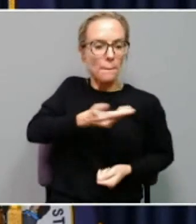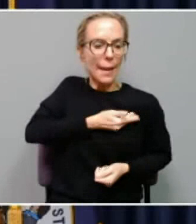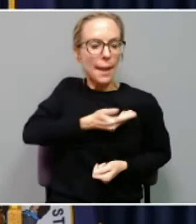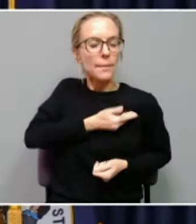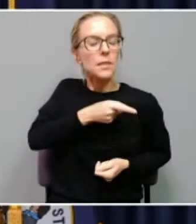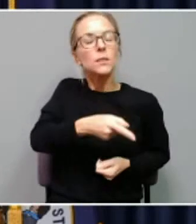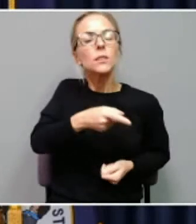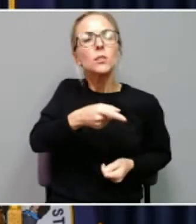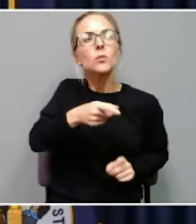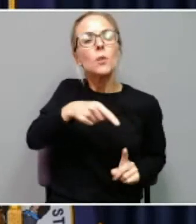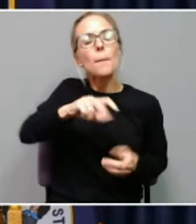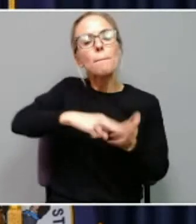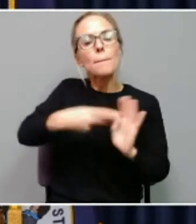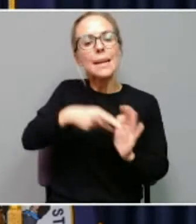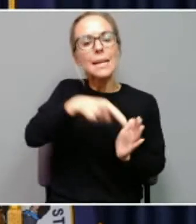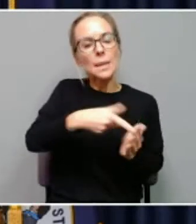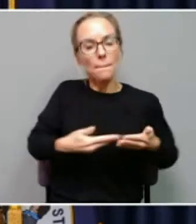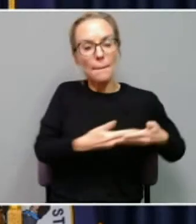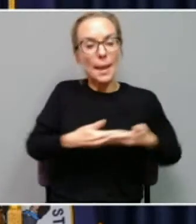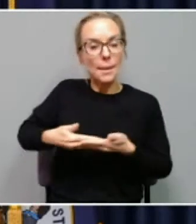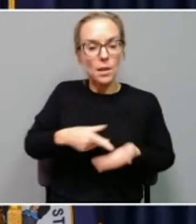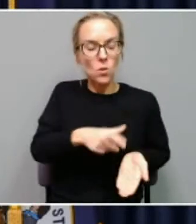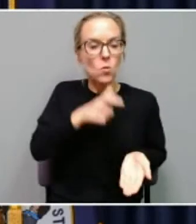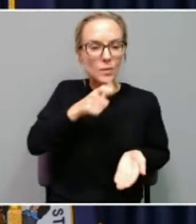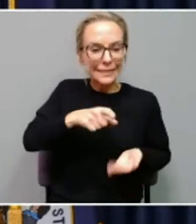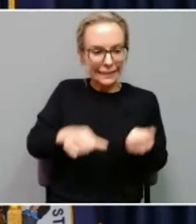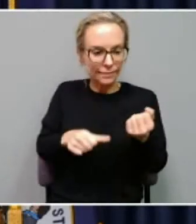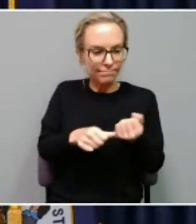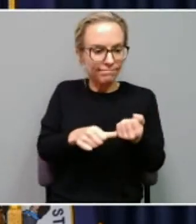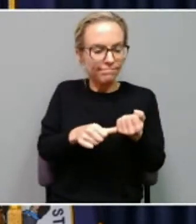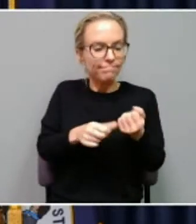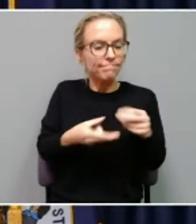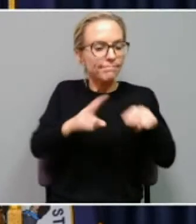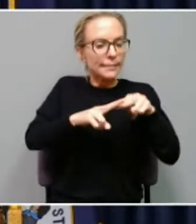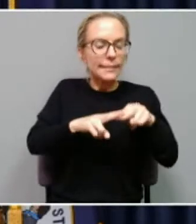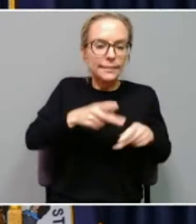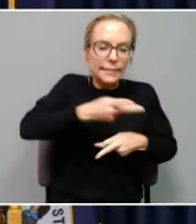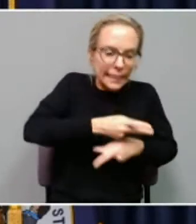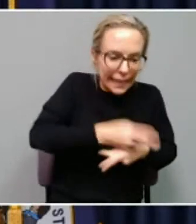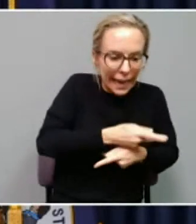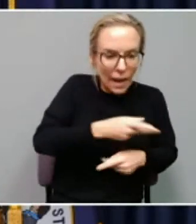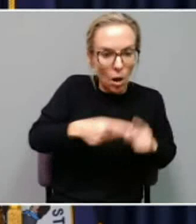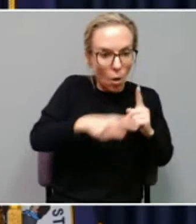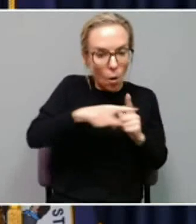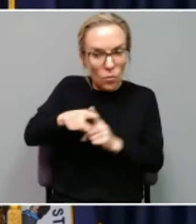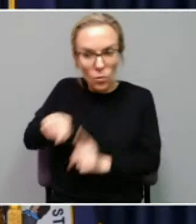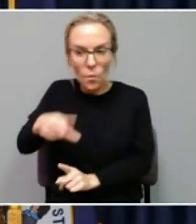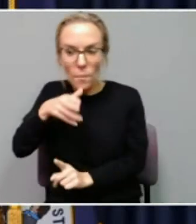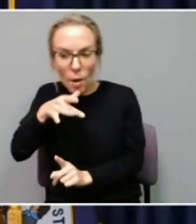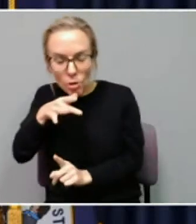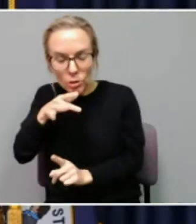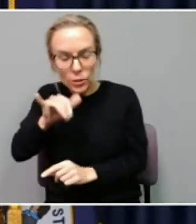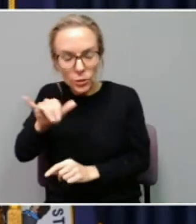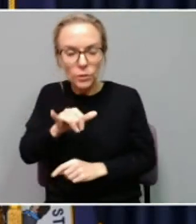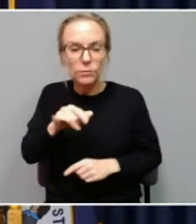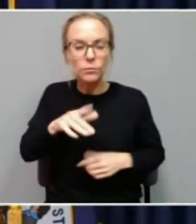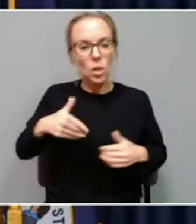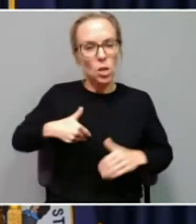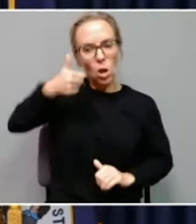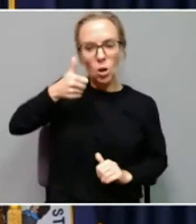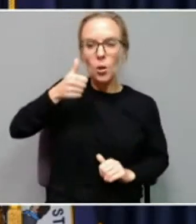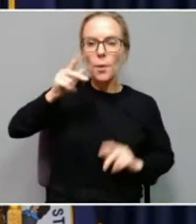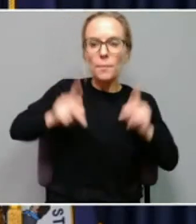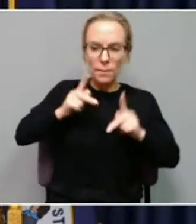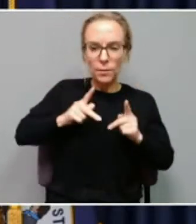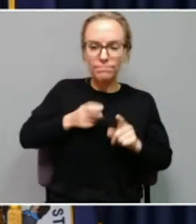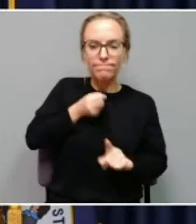assistance and care, as well as the mothers. And we're also seeing a younger age group as well. The 20